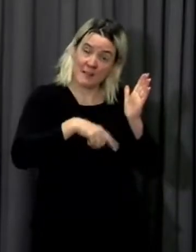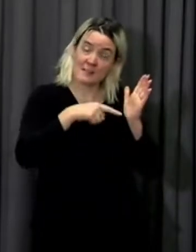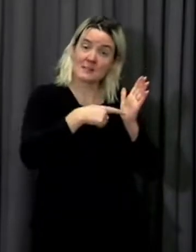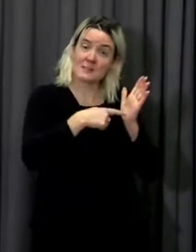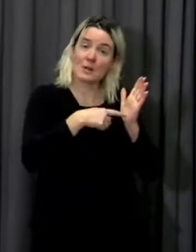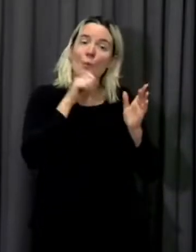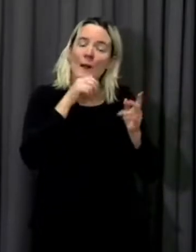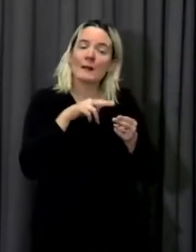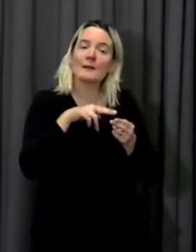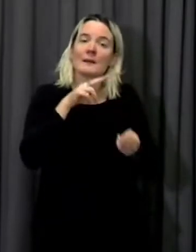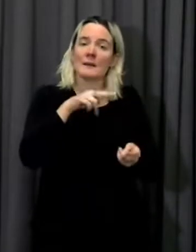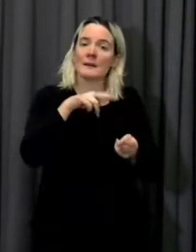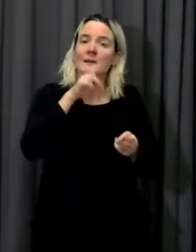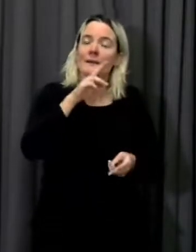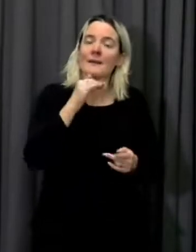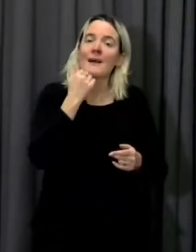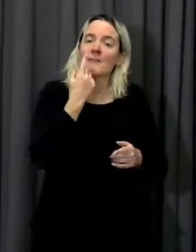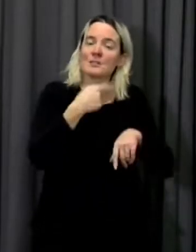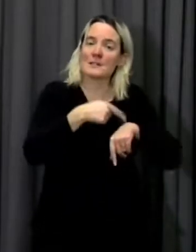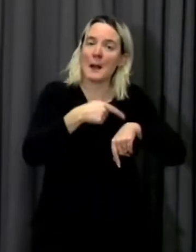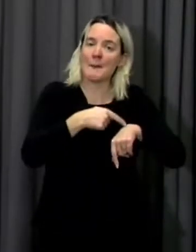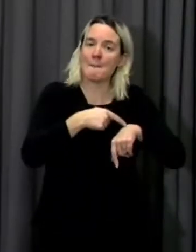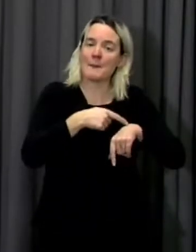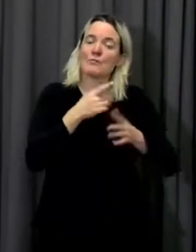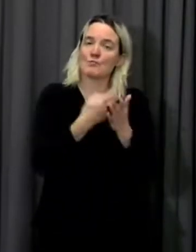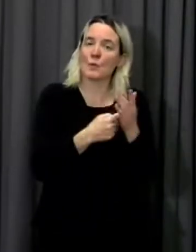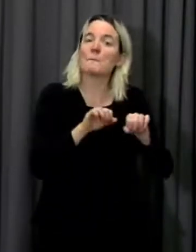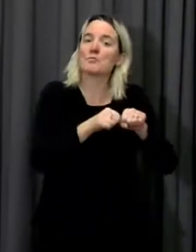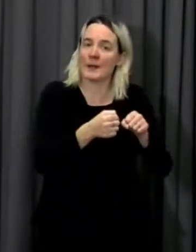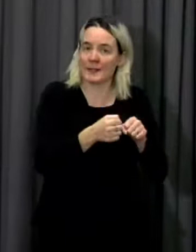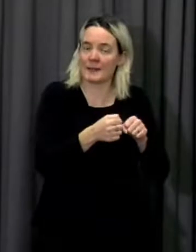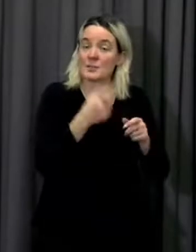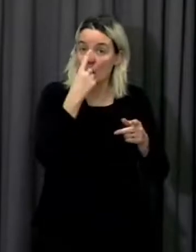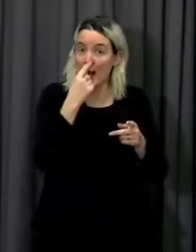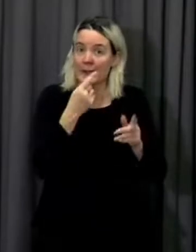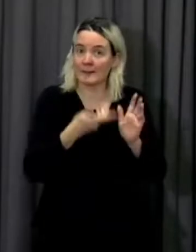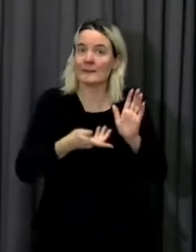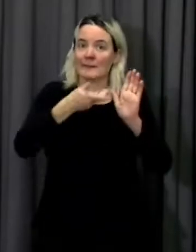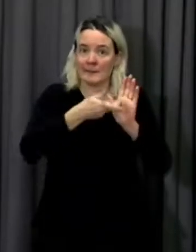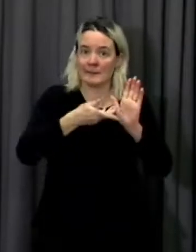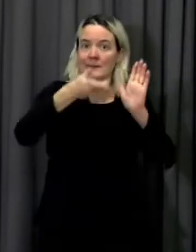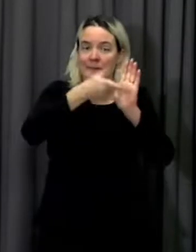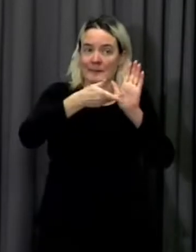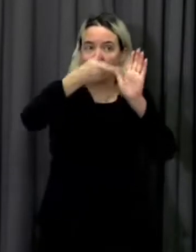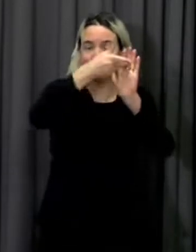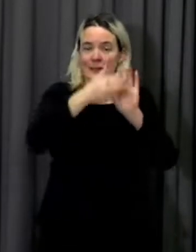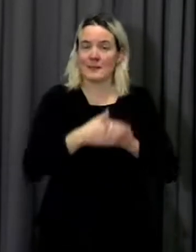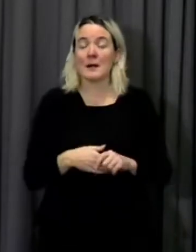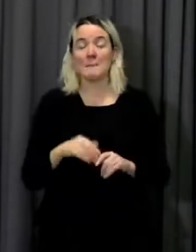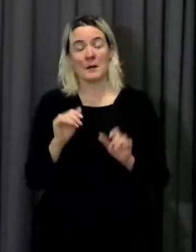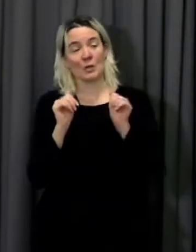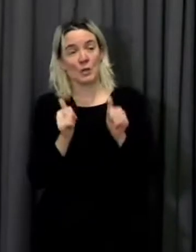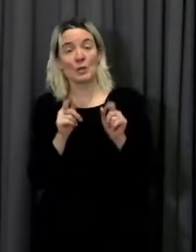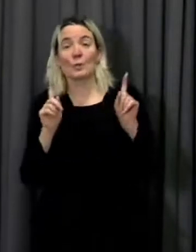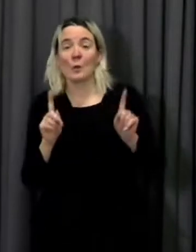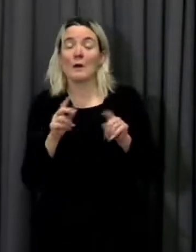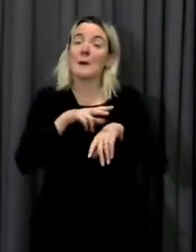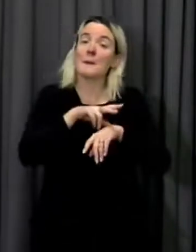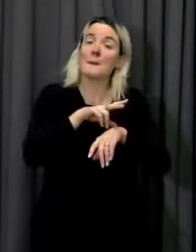up to a very high level but of course what is good is that the police are now breaking up those